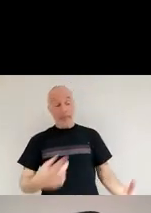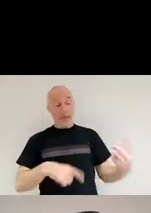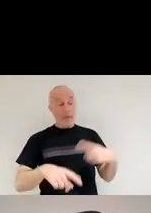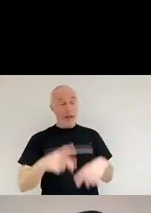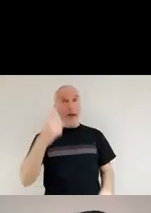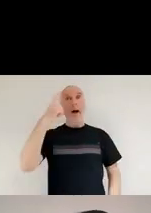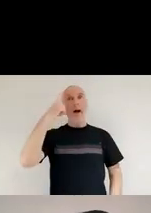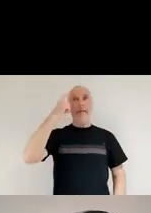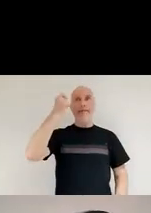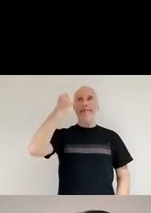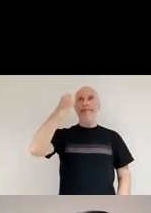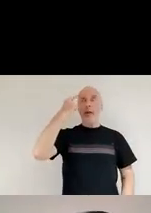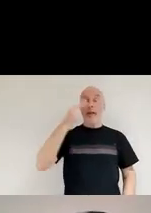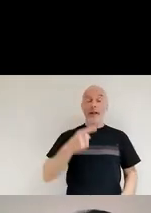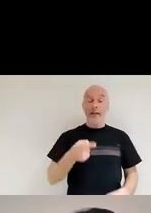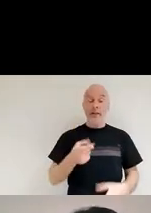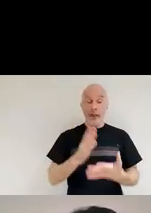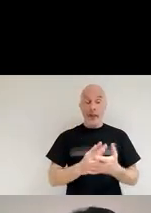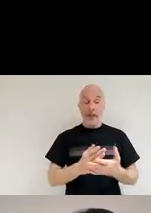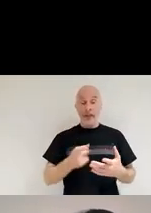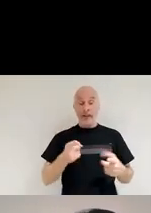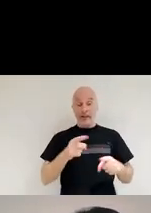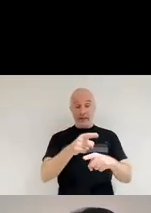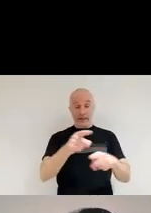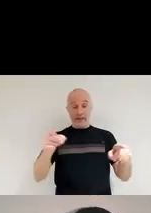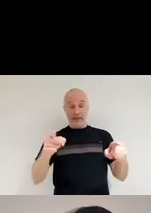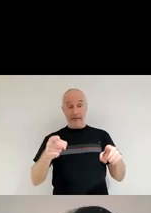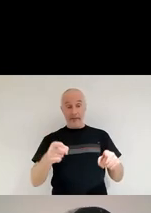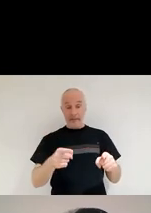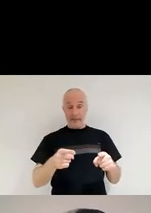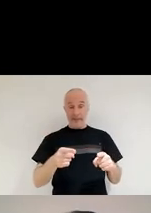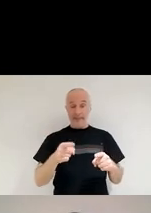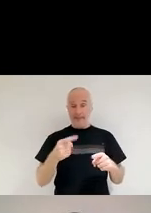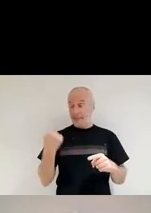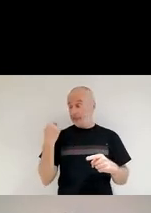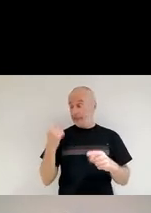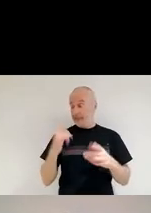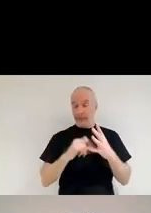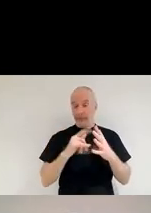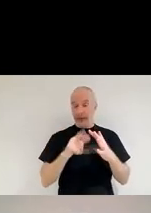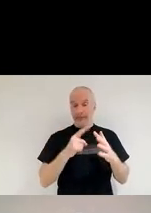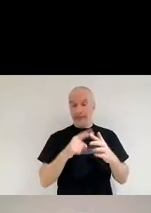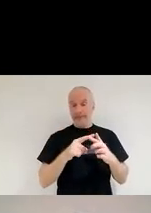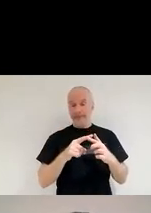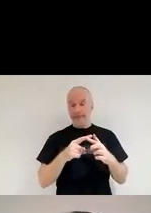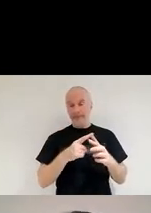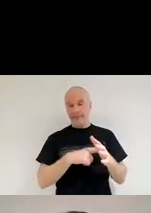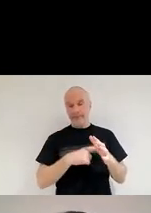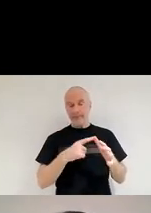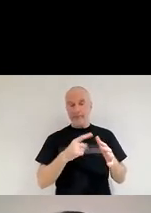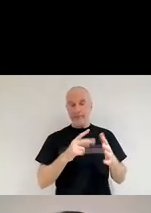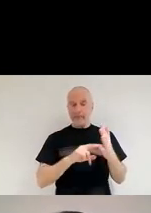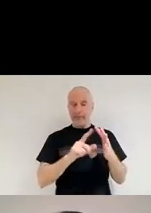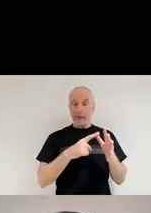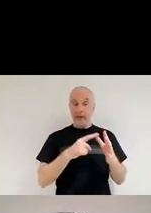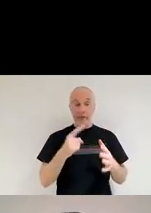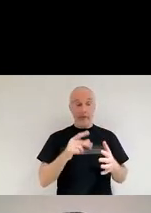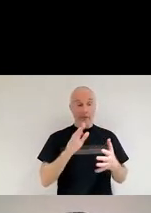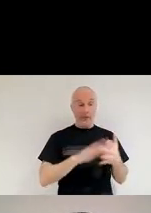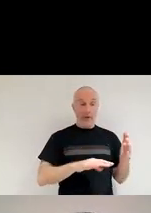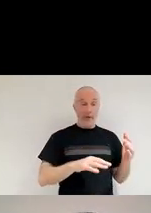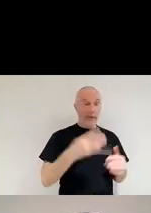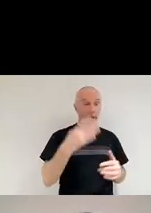that I just showed where we found lots of dust, they are very recent supernova. One is from 1987. The other one is from the